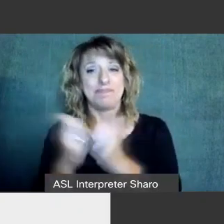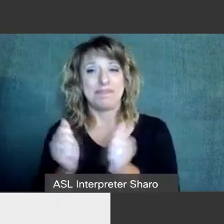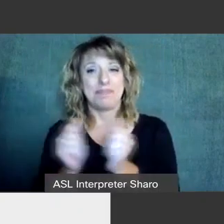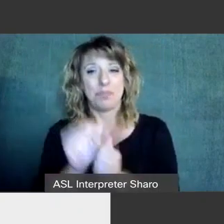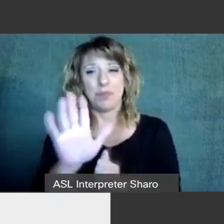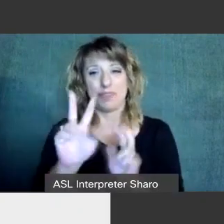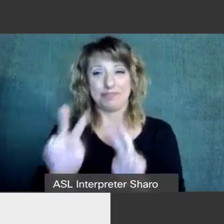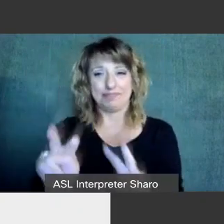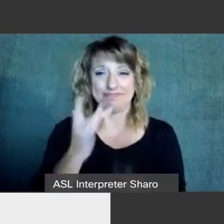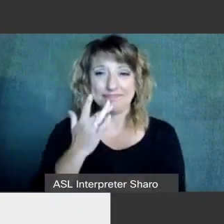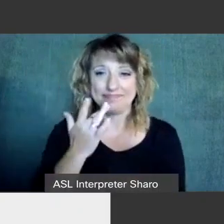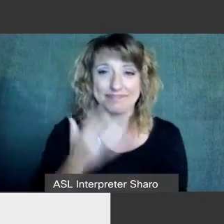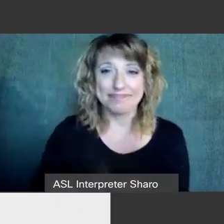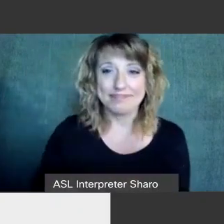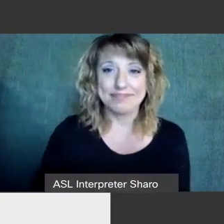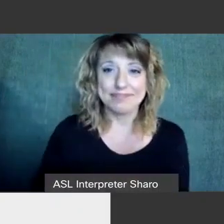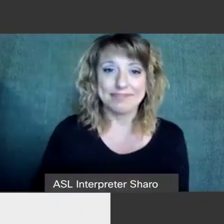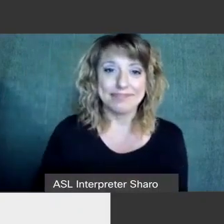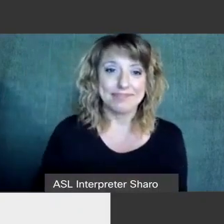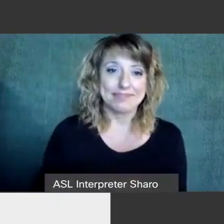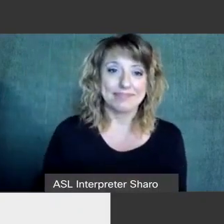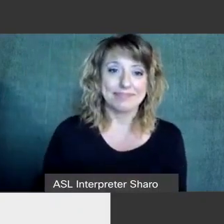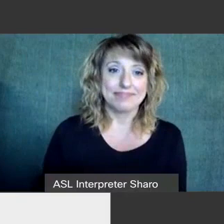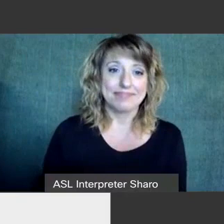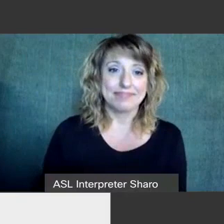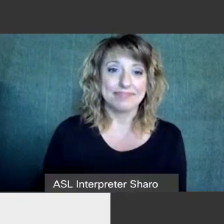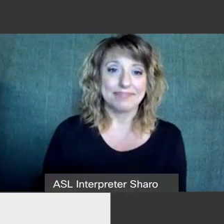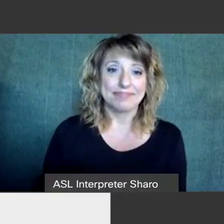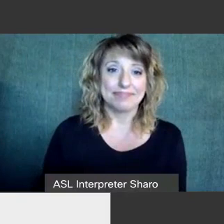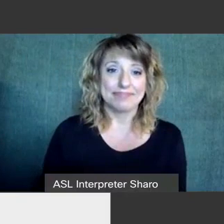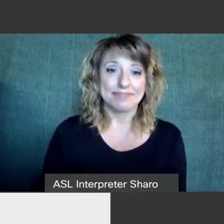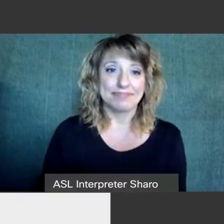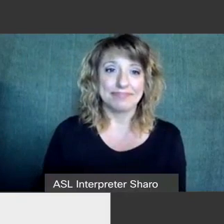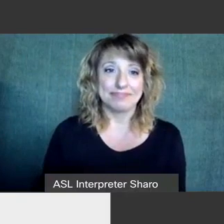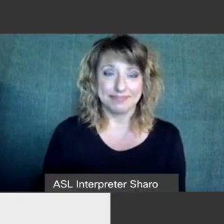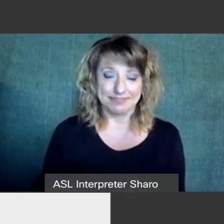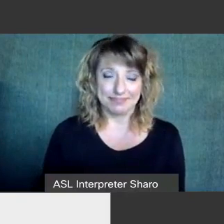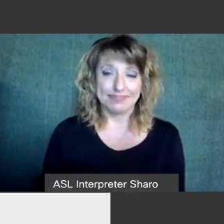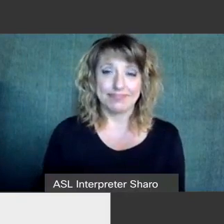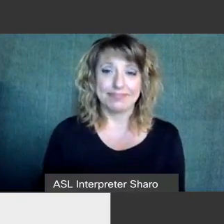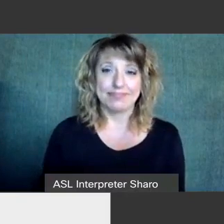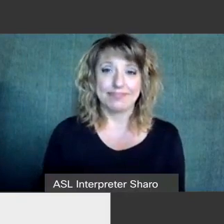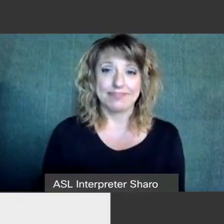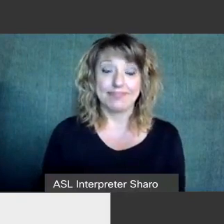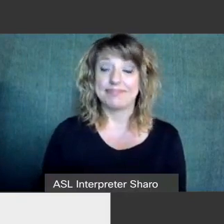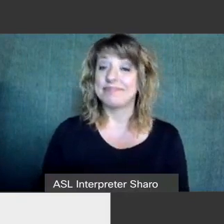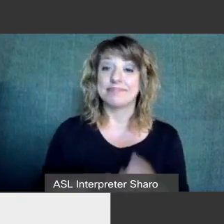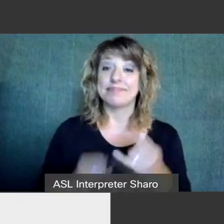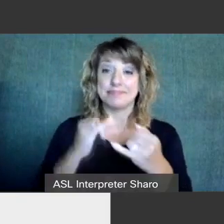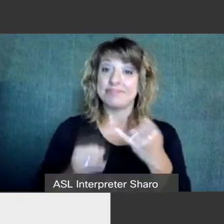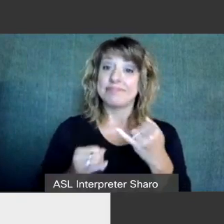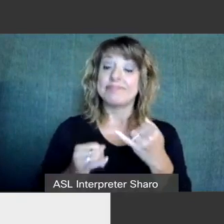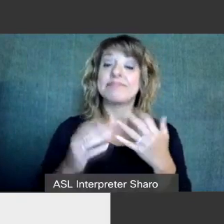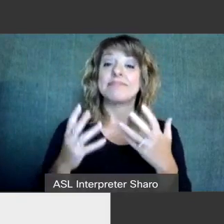your viewing preferences. And then last, we ask that you connect with the Pennsylvania